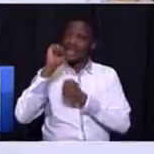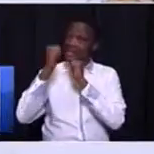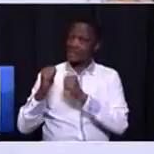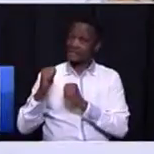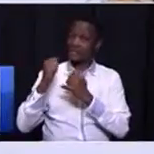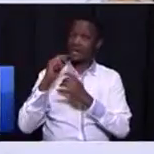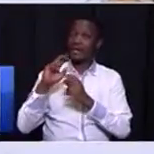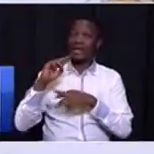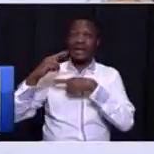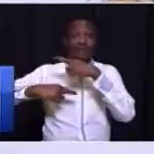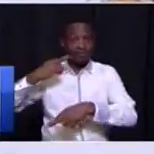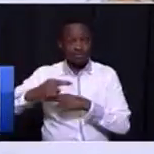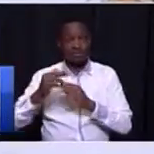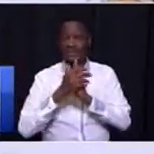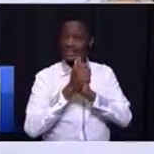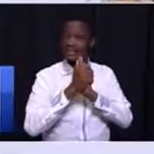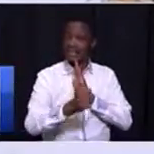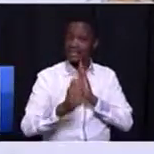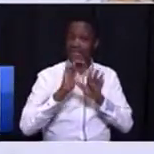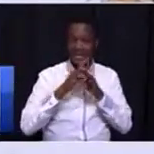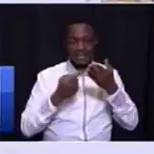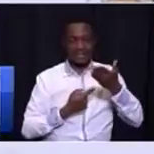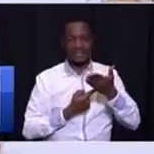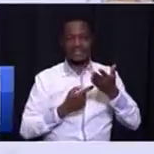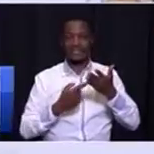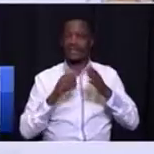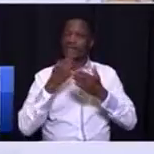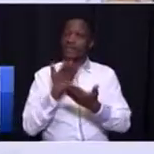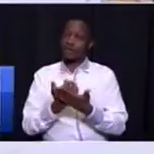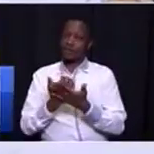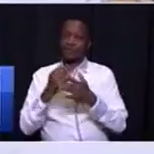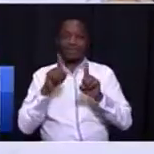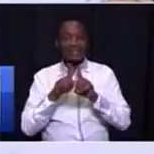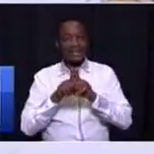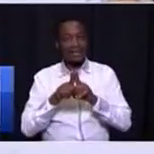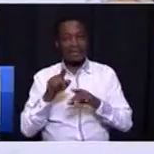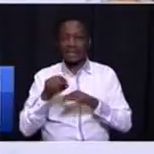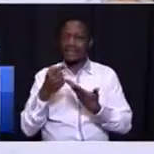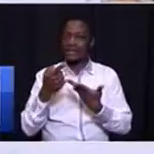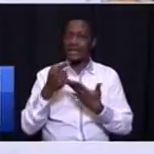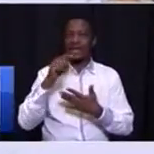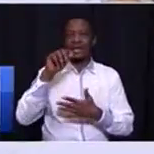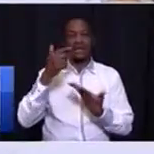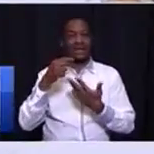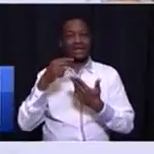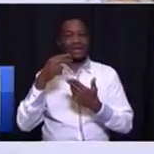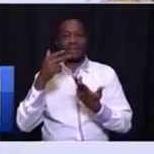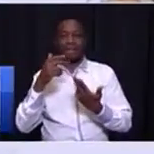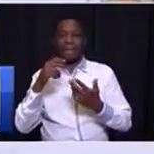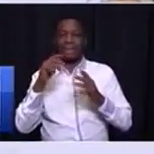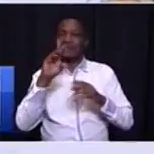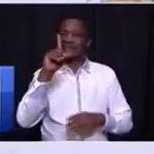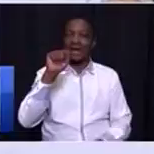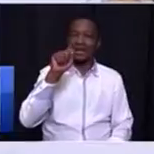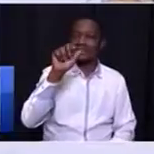skills and the digital economy in areas such as artificial intelligence, big data